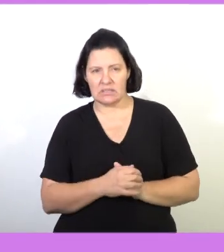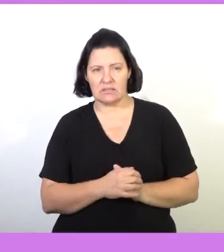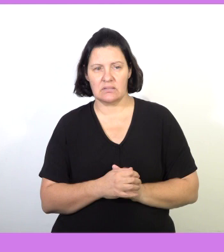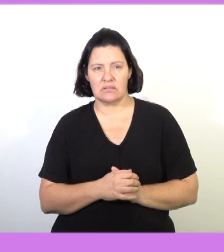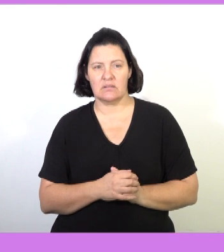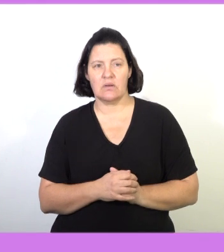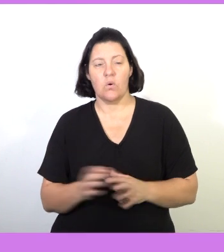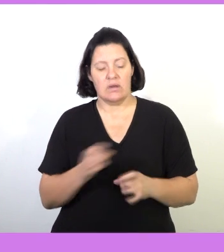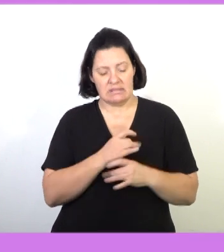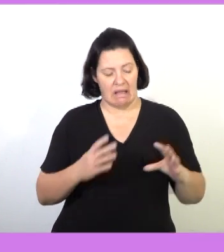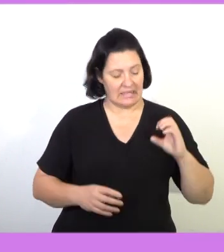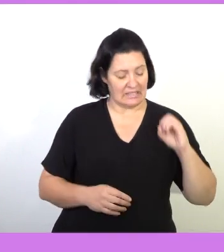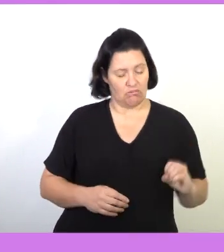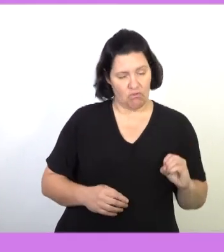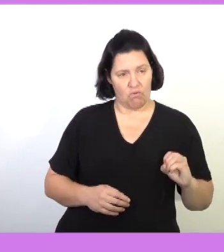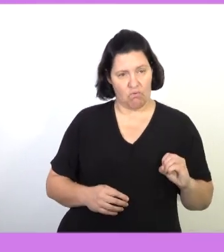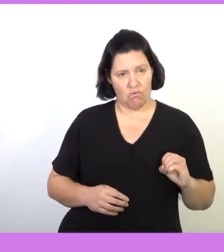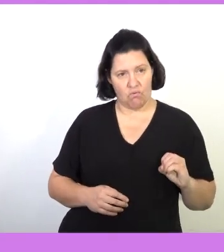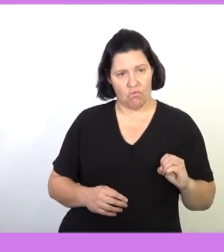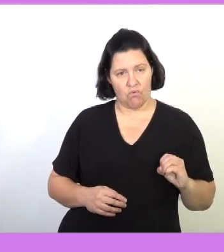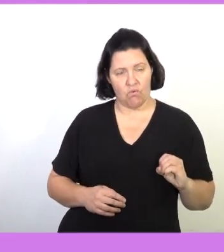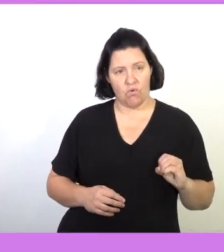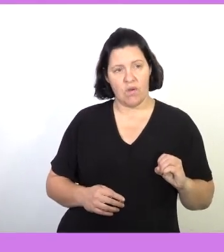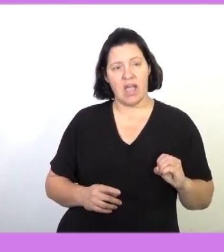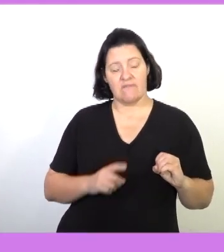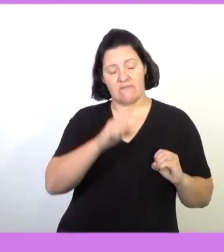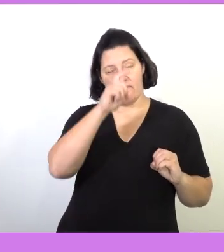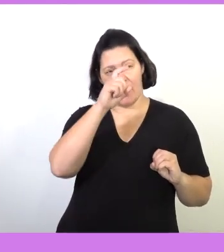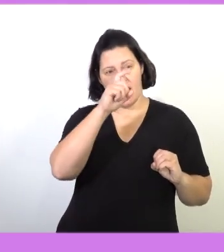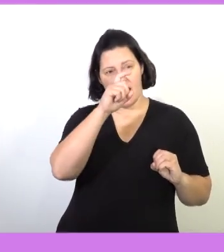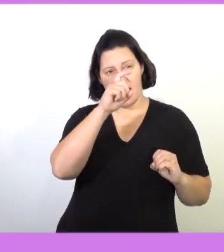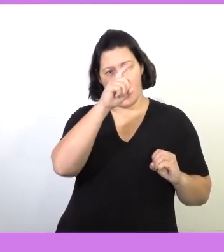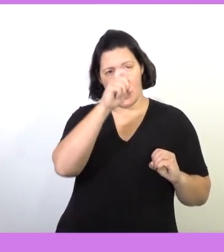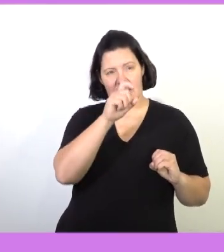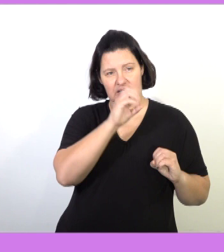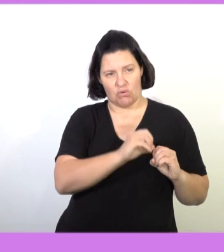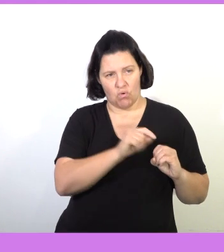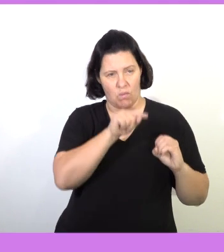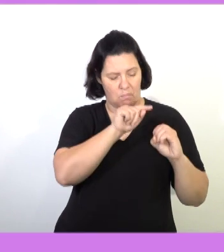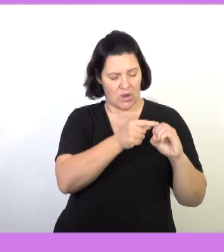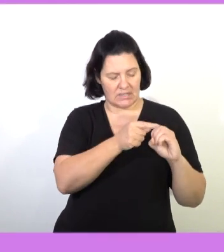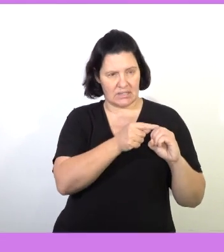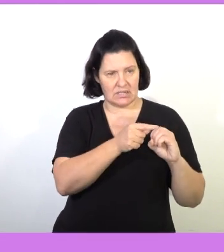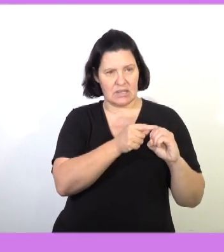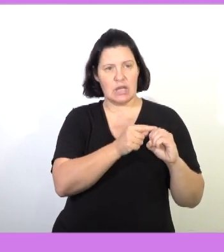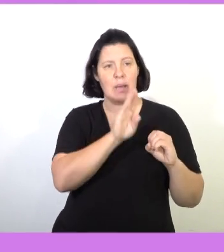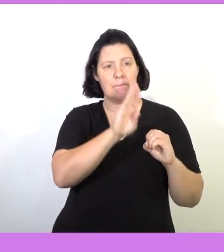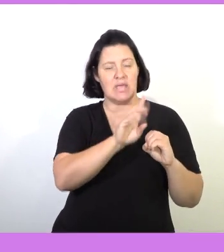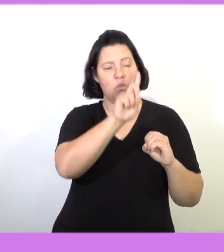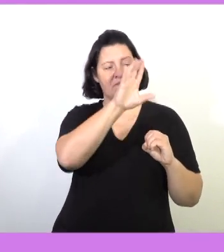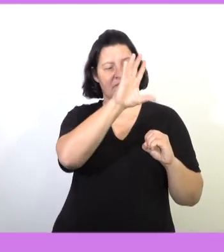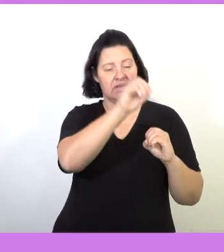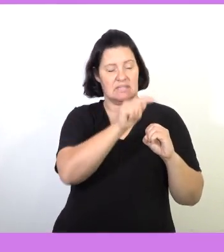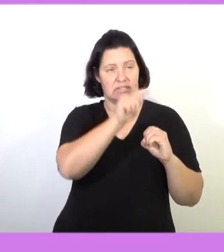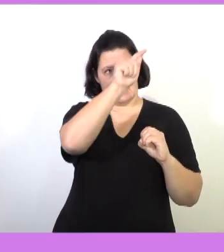The graph starts at 0 and when x is 0 over there, that is the point B is